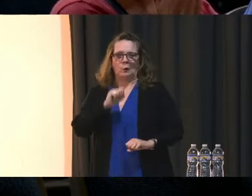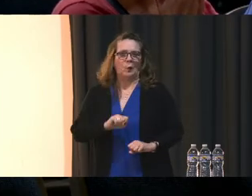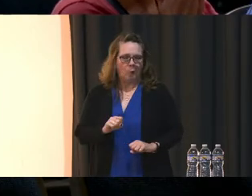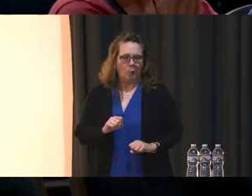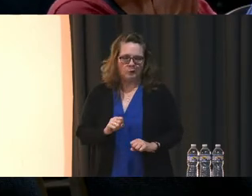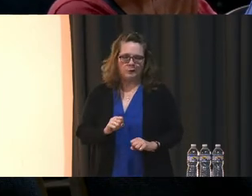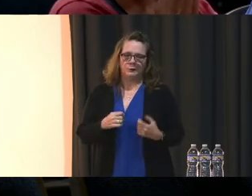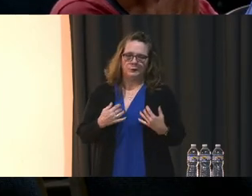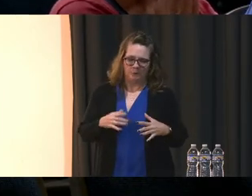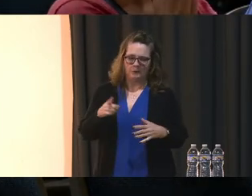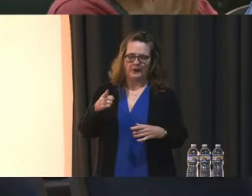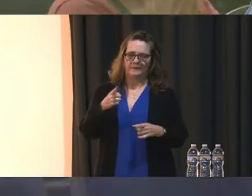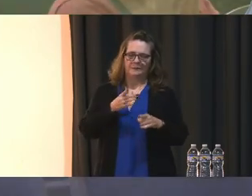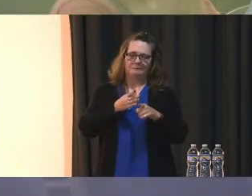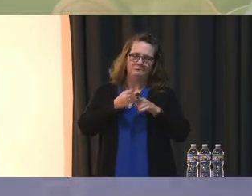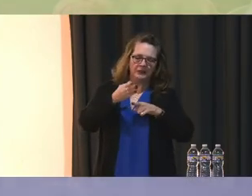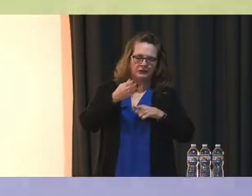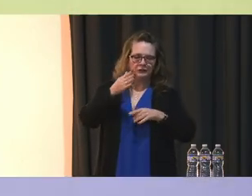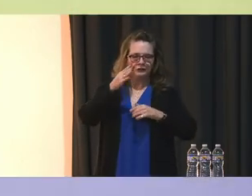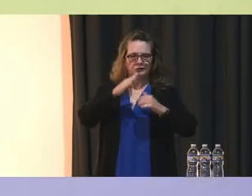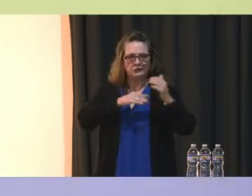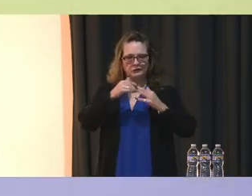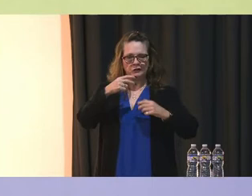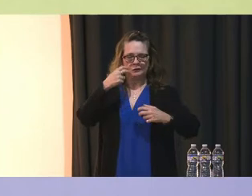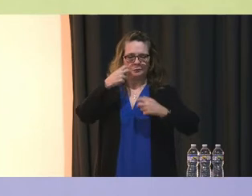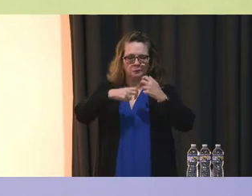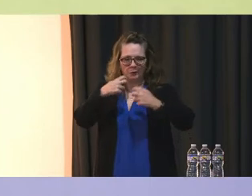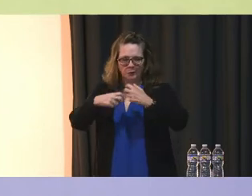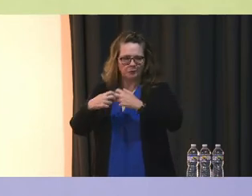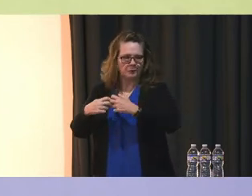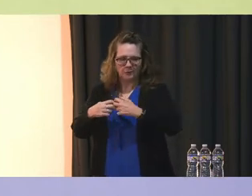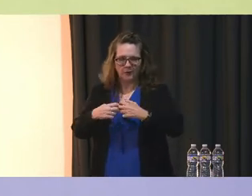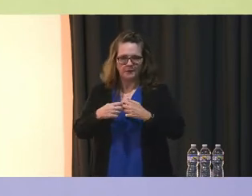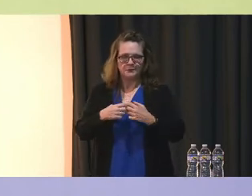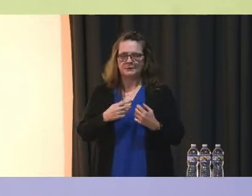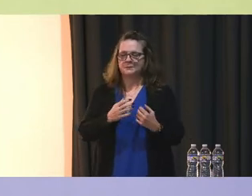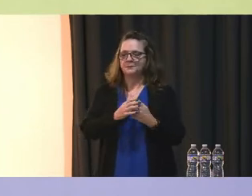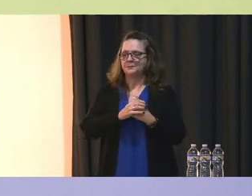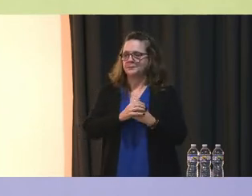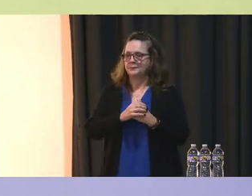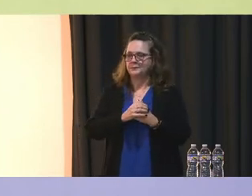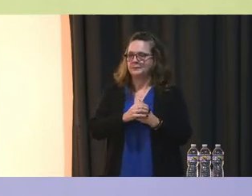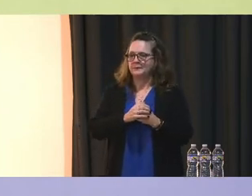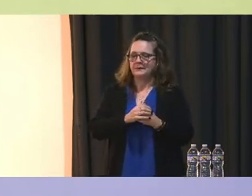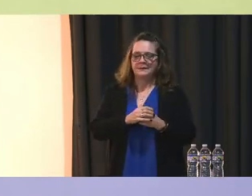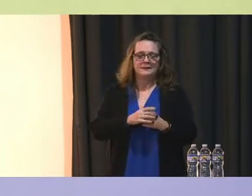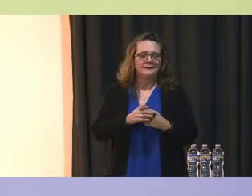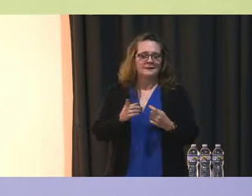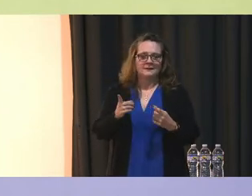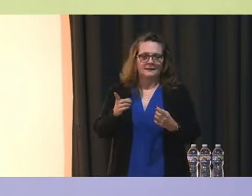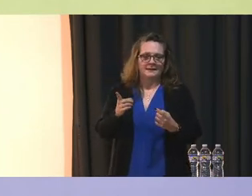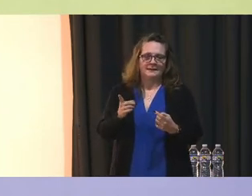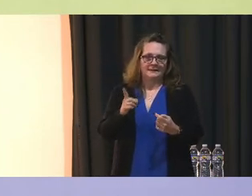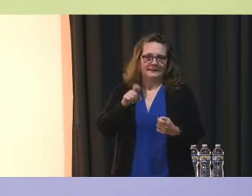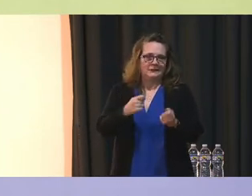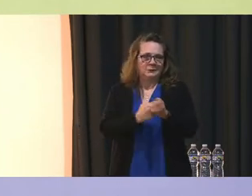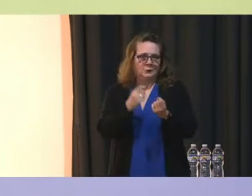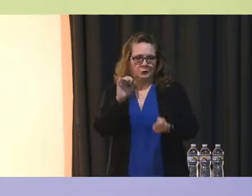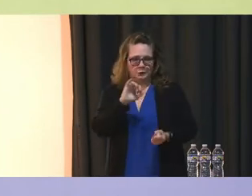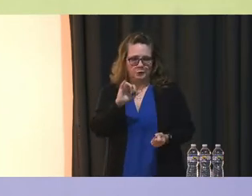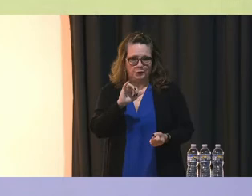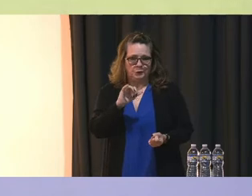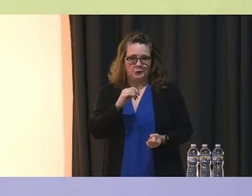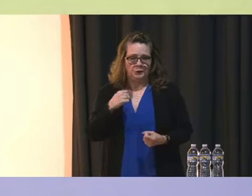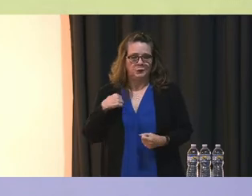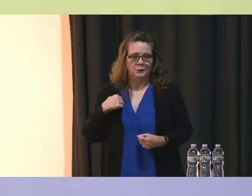construction and issues In terms of deferred maintenance Have my support as well We want to get this